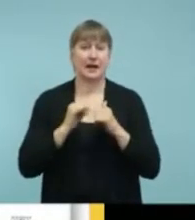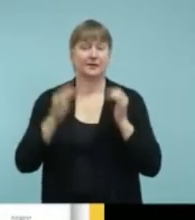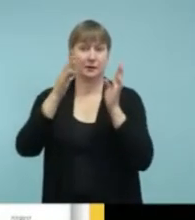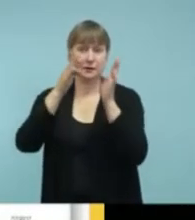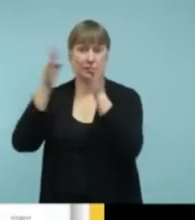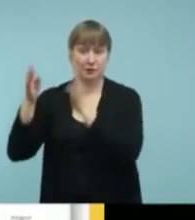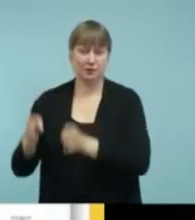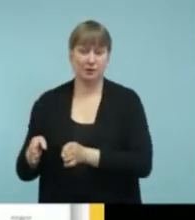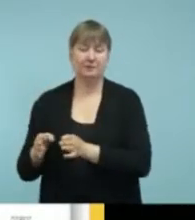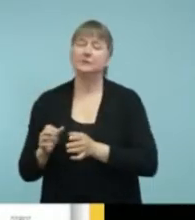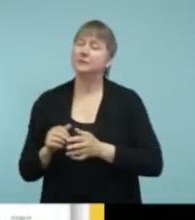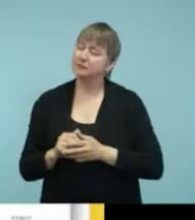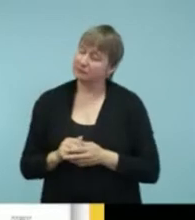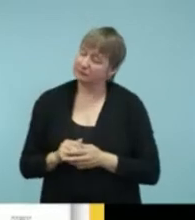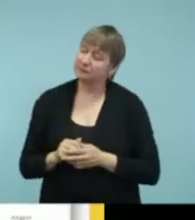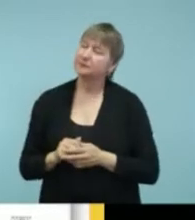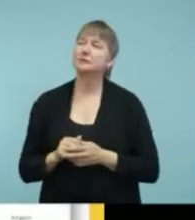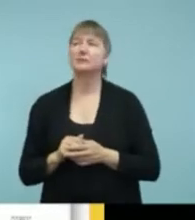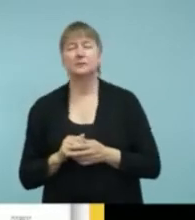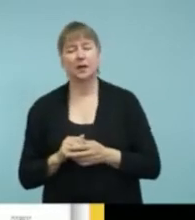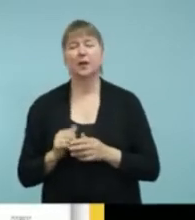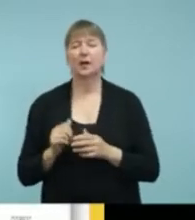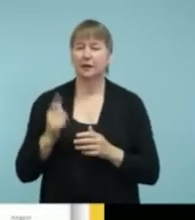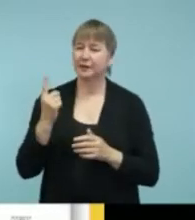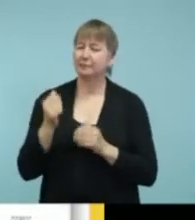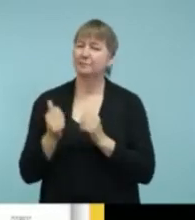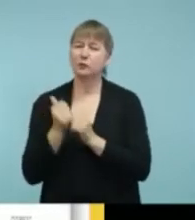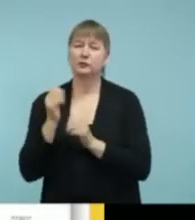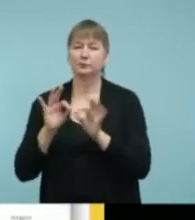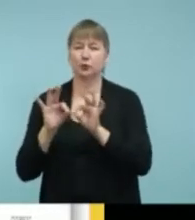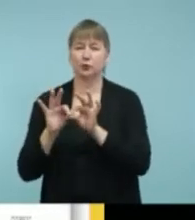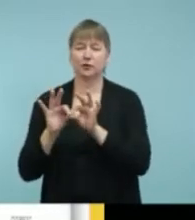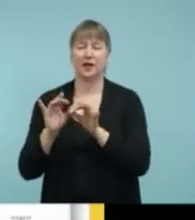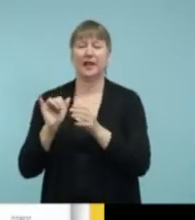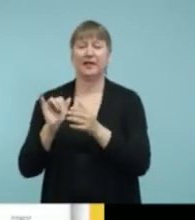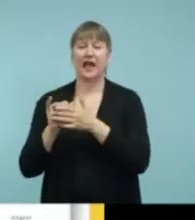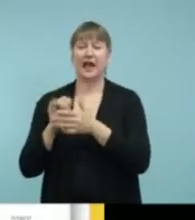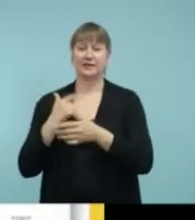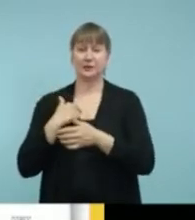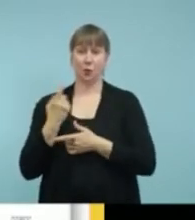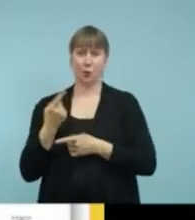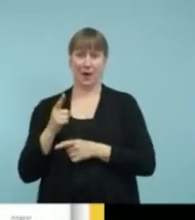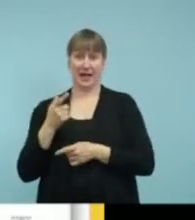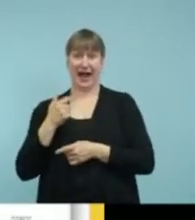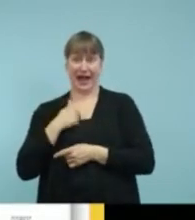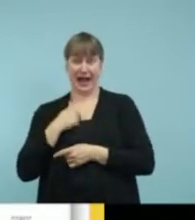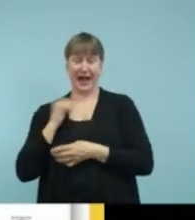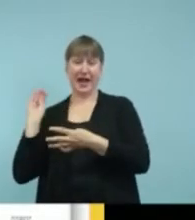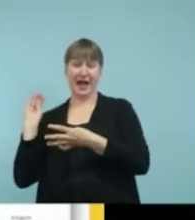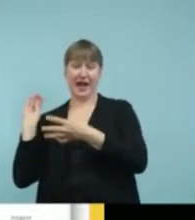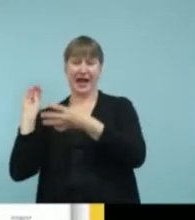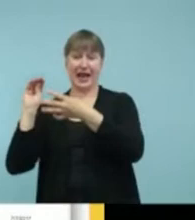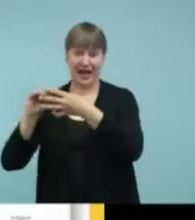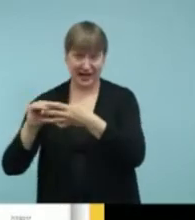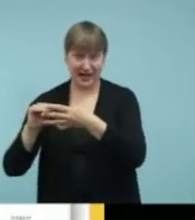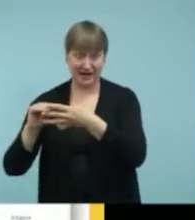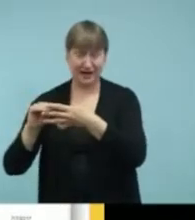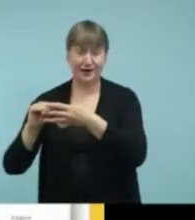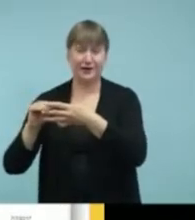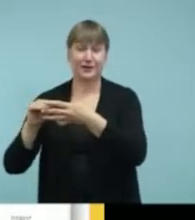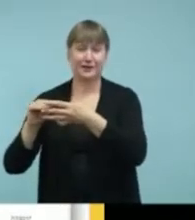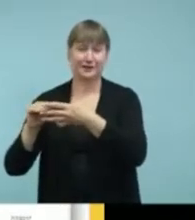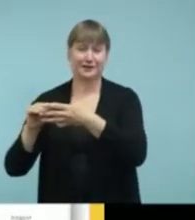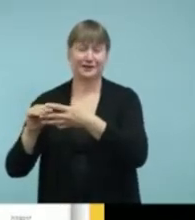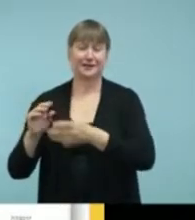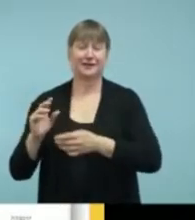one of the most important. That is the date that I added it to the list. And the way that I organized the page is